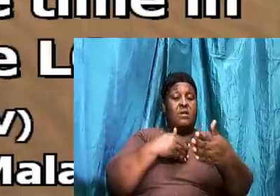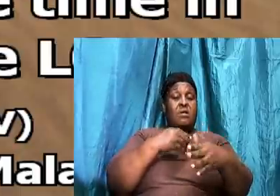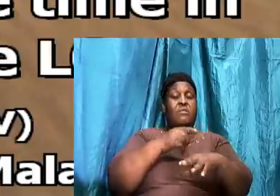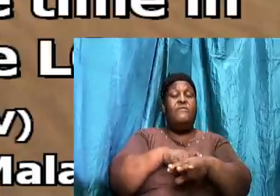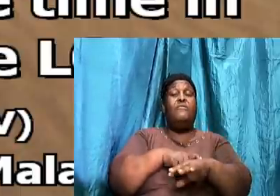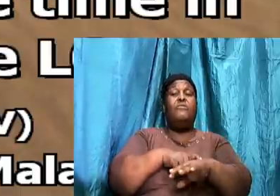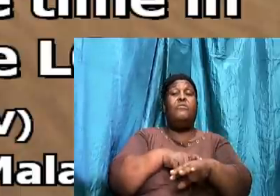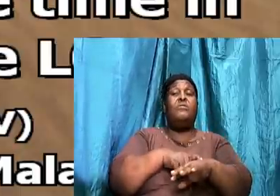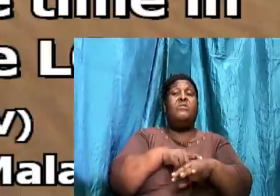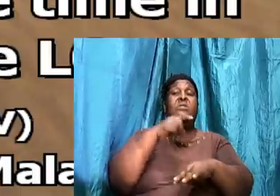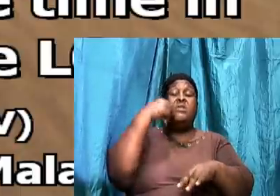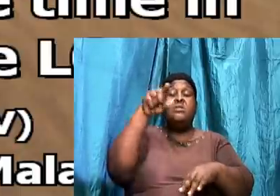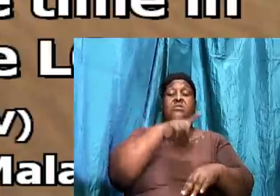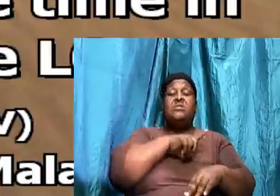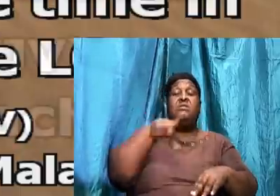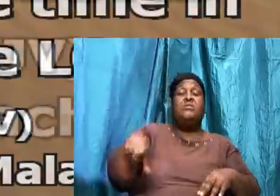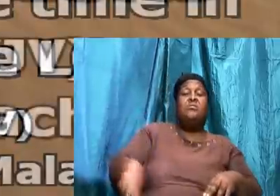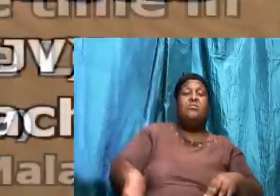Of hosts.